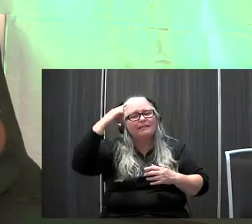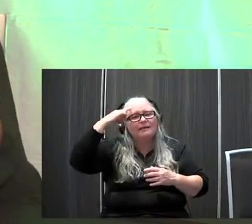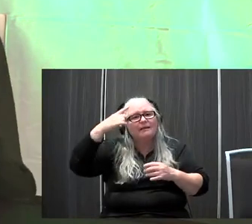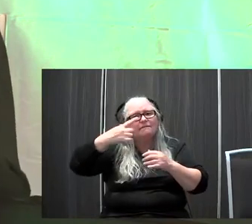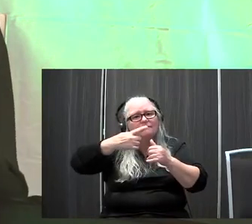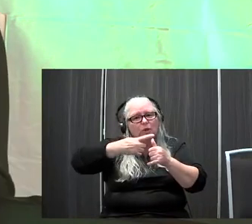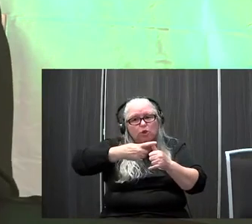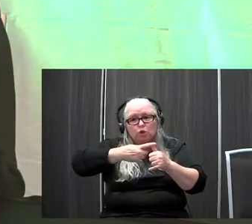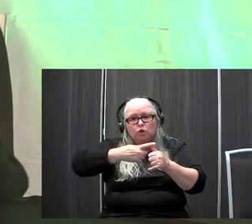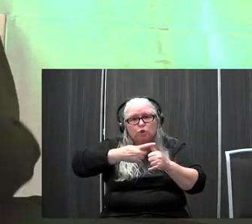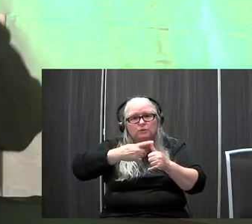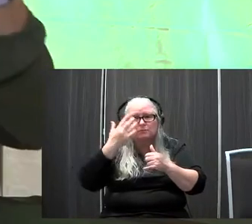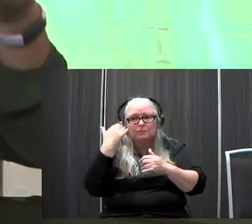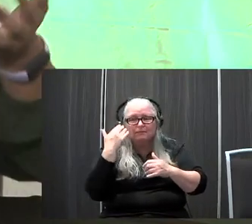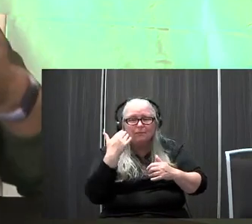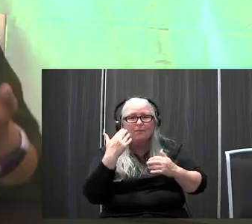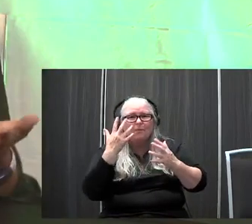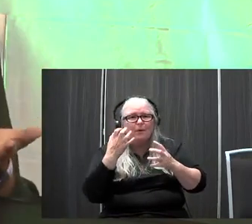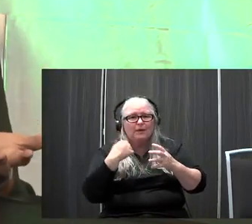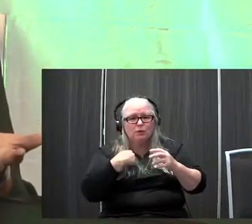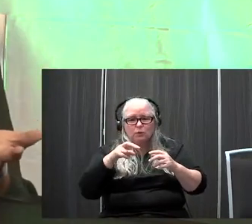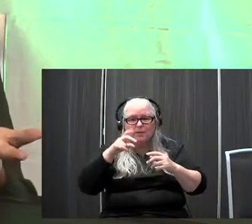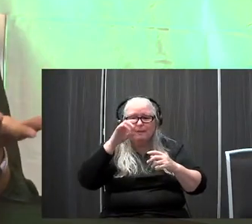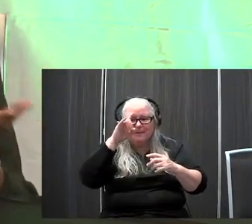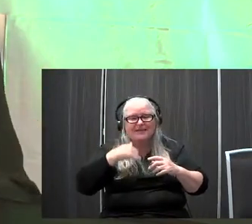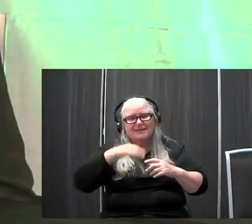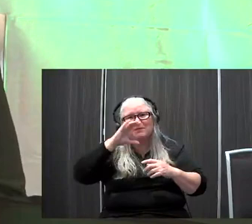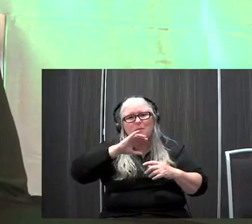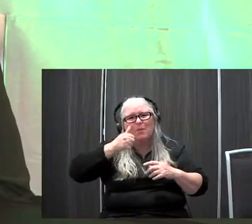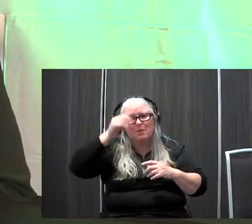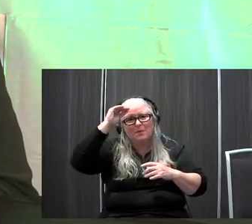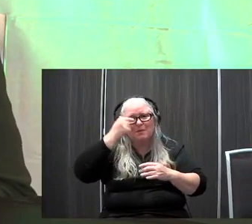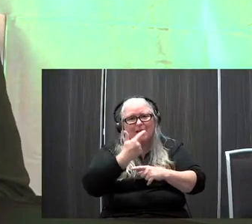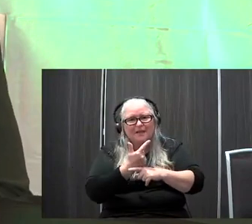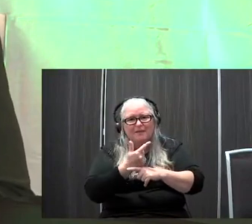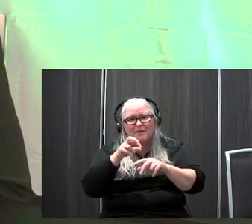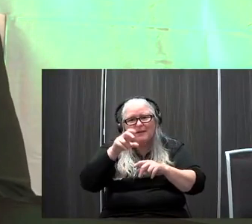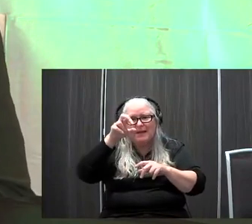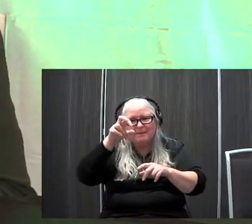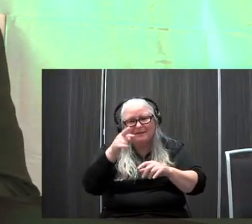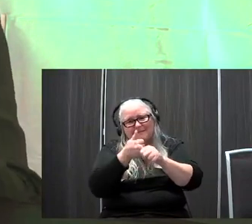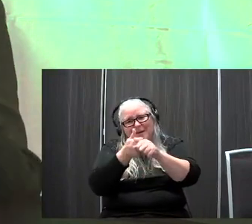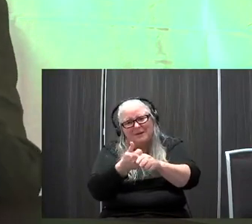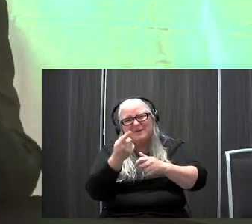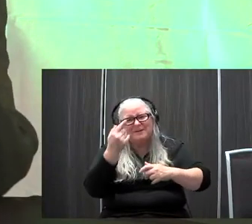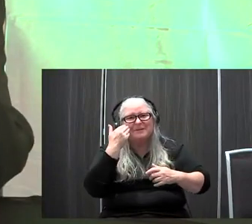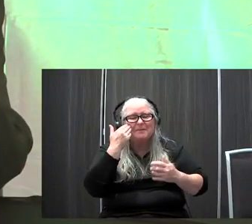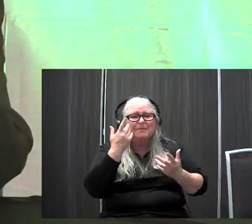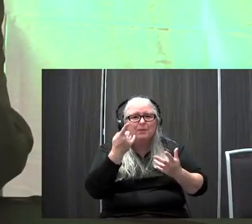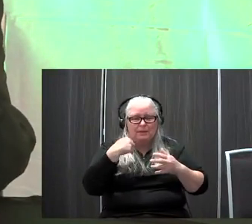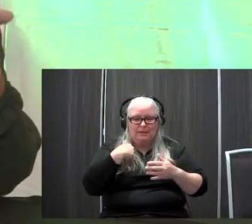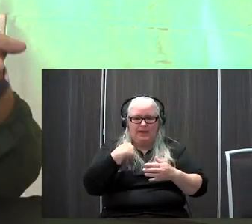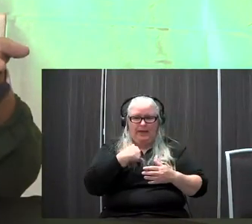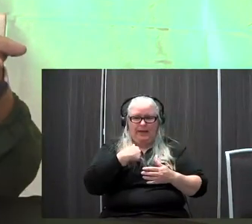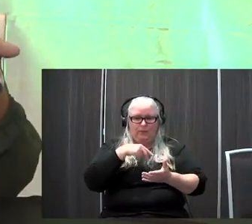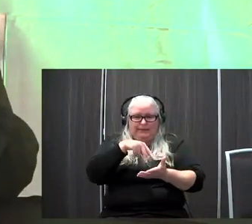like we would like, he wanted to climb up the slide cause his older brother climbs up the slide. Right. You know, that's what kids do. Um, so we would stand right there